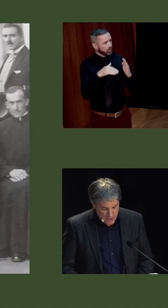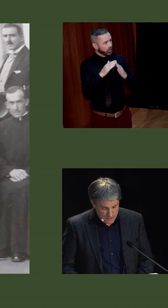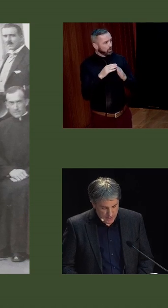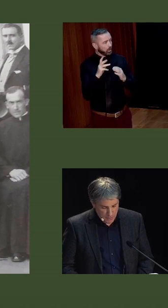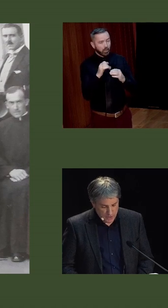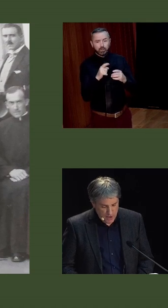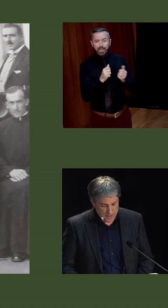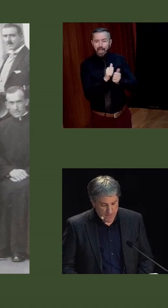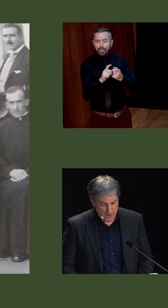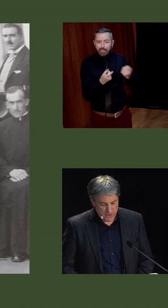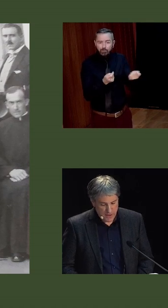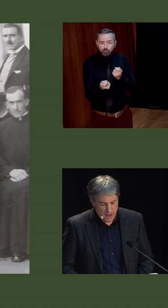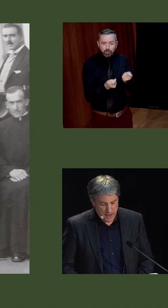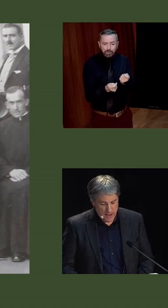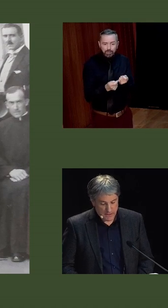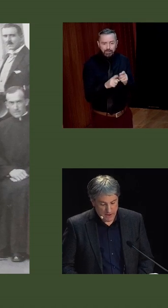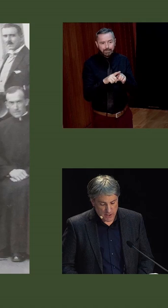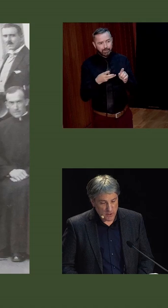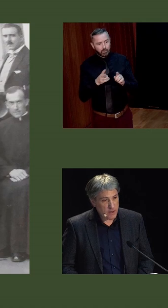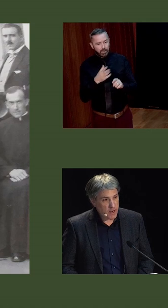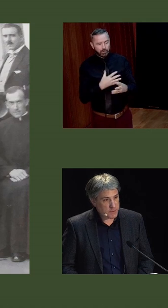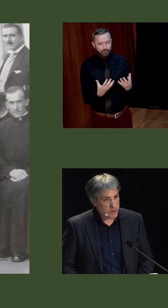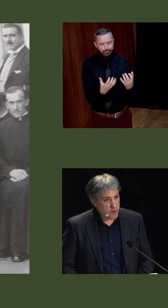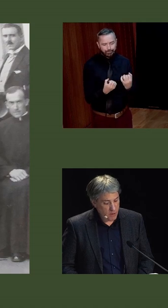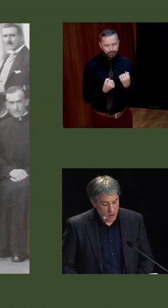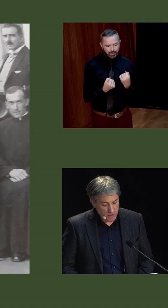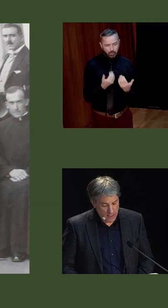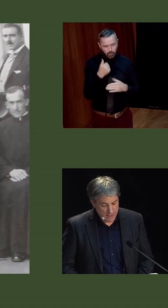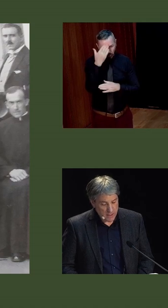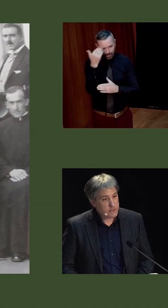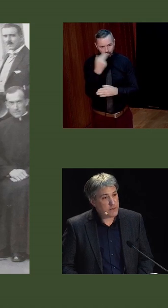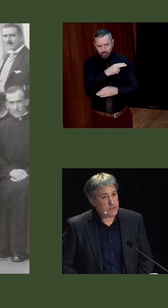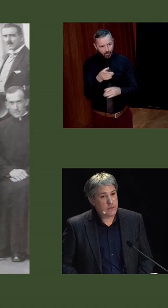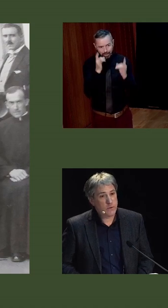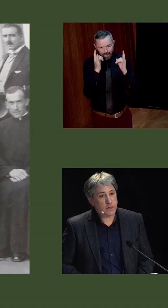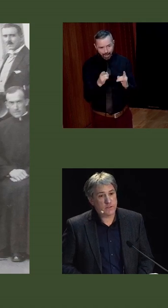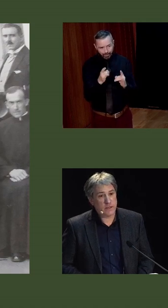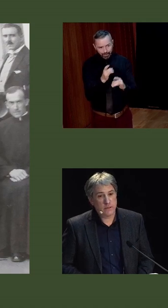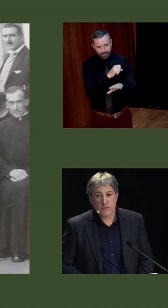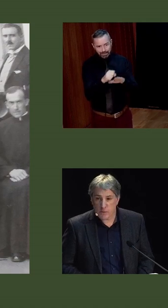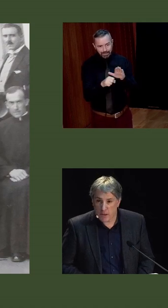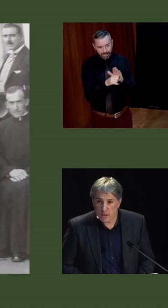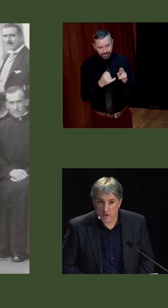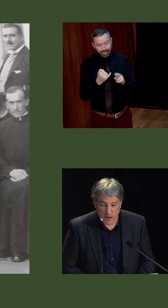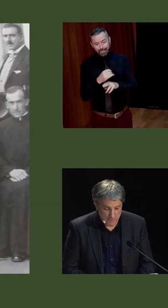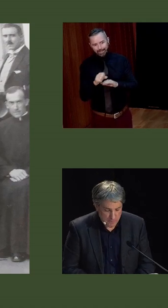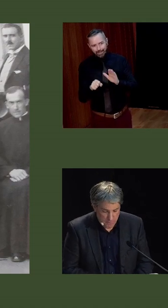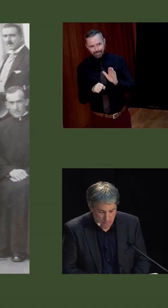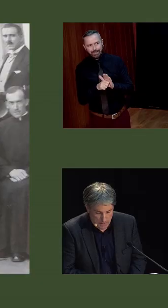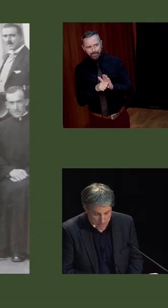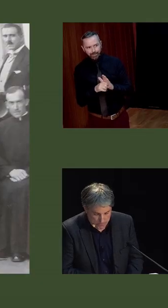and was treated with great deference as a veritable and, as we know now, unhealthy state within a state. Thank you